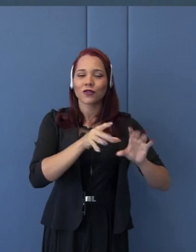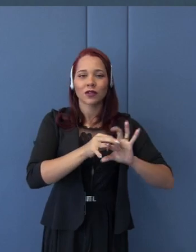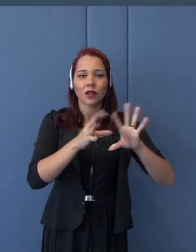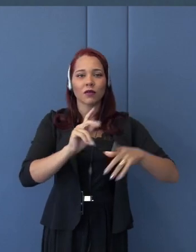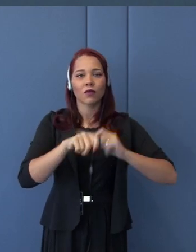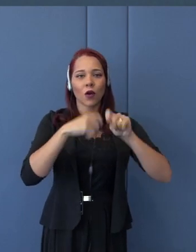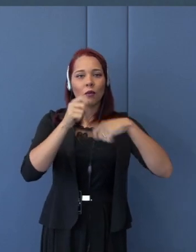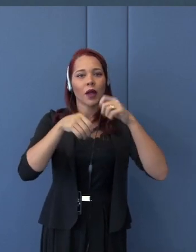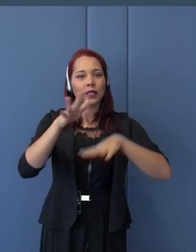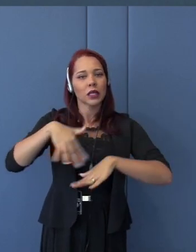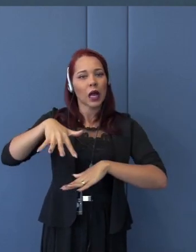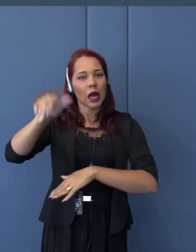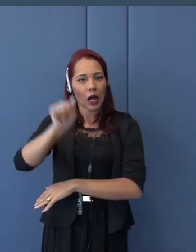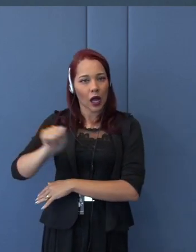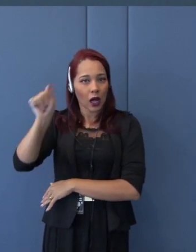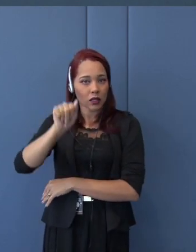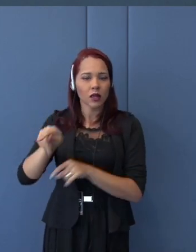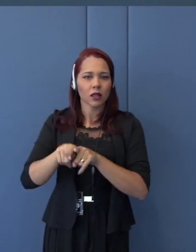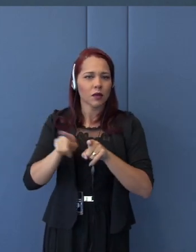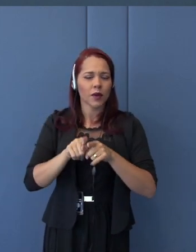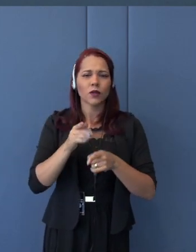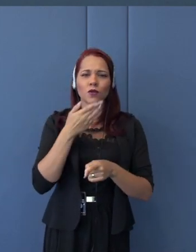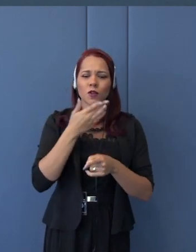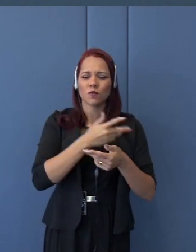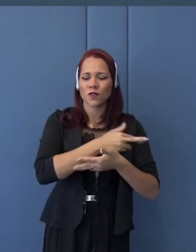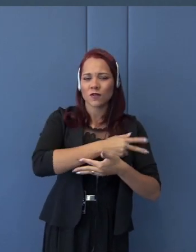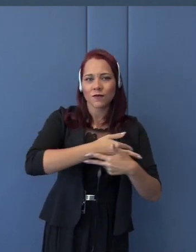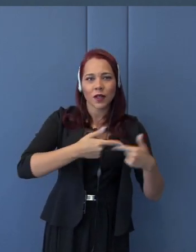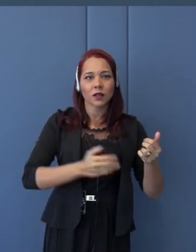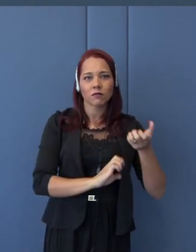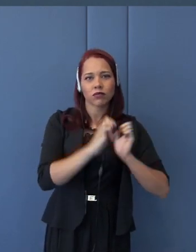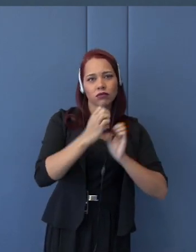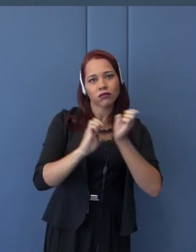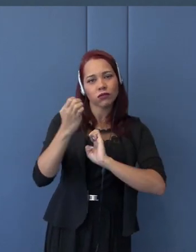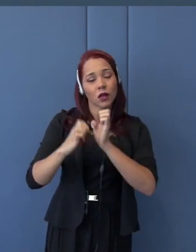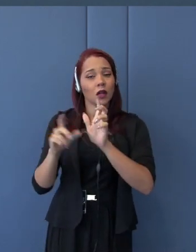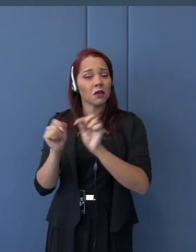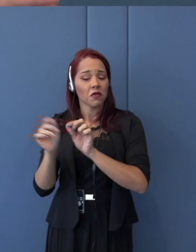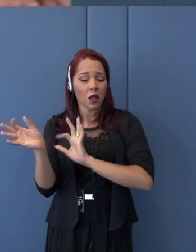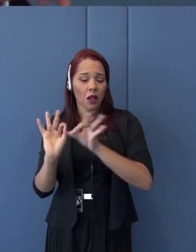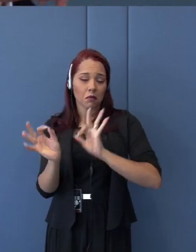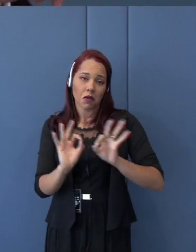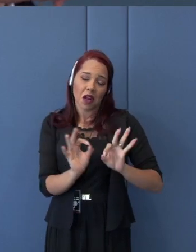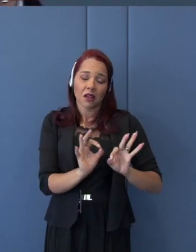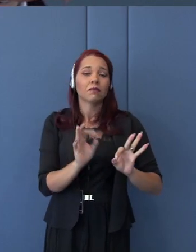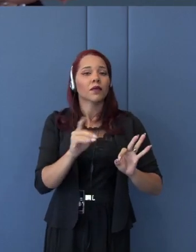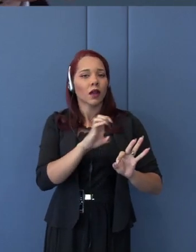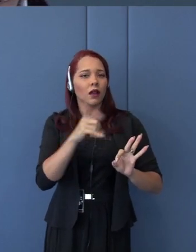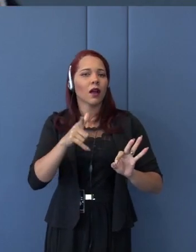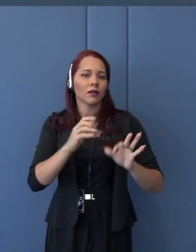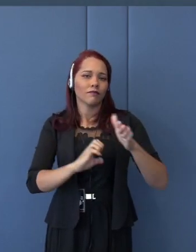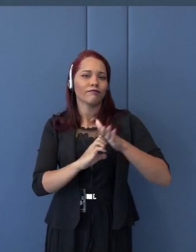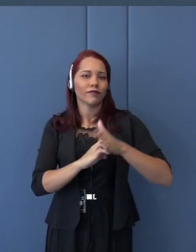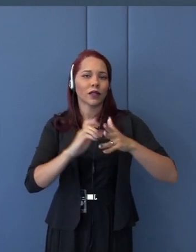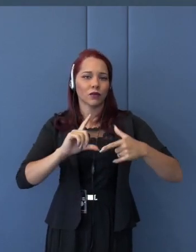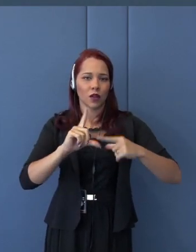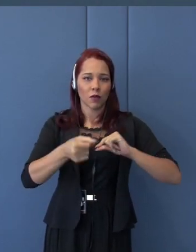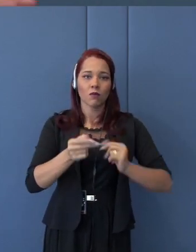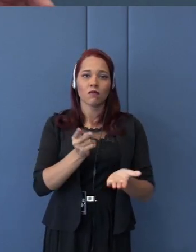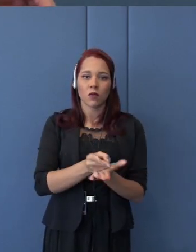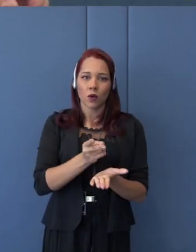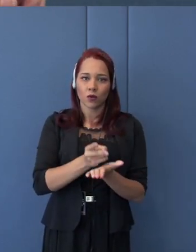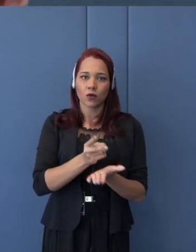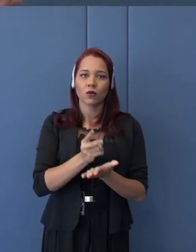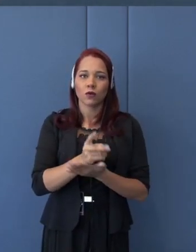production network had been formulated in this way. Well, of course, Japanese companies, they are still being faced with very high